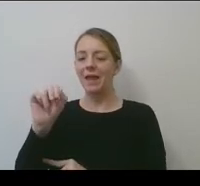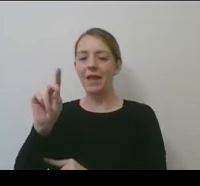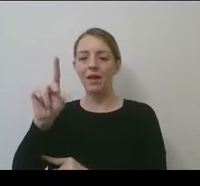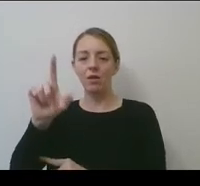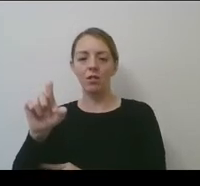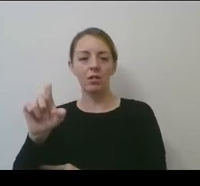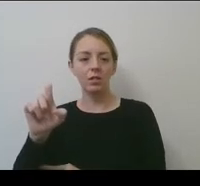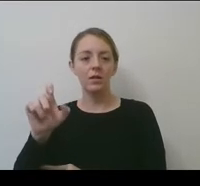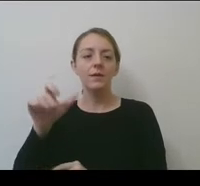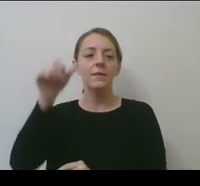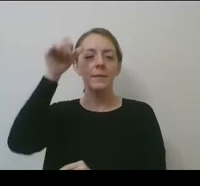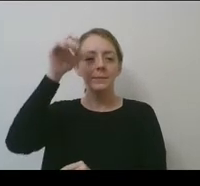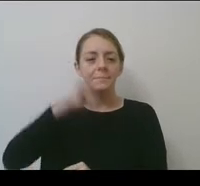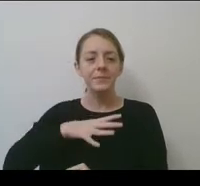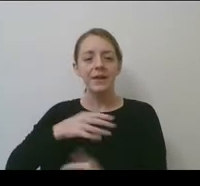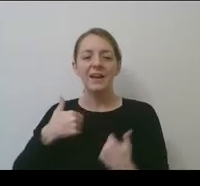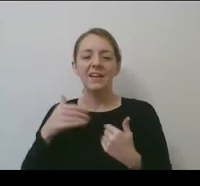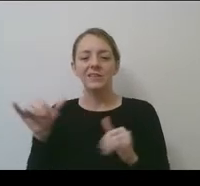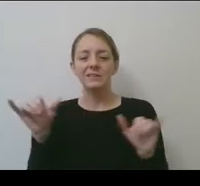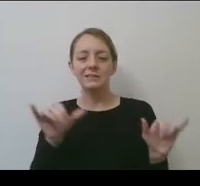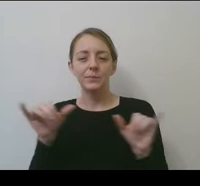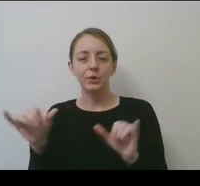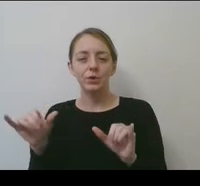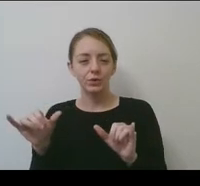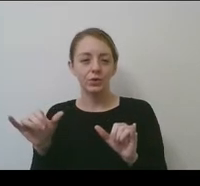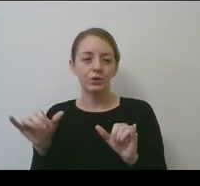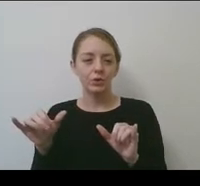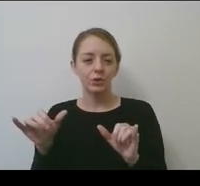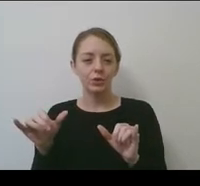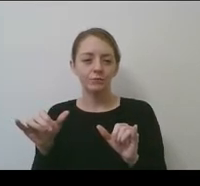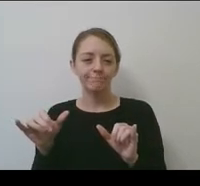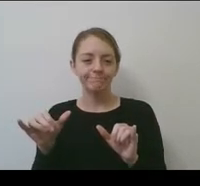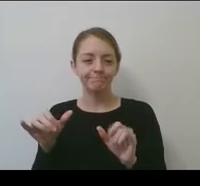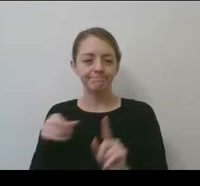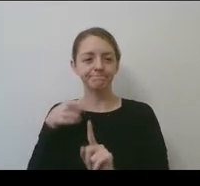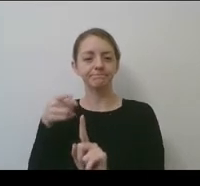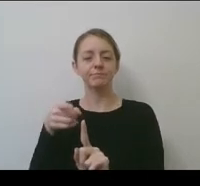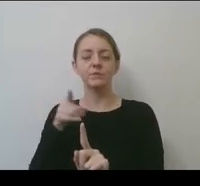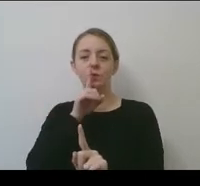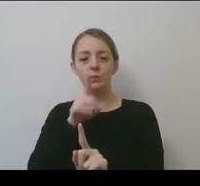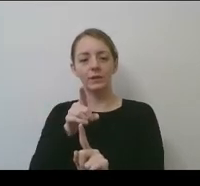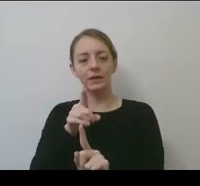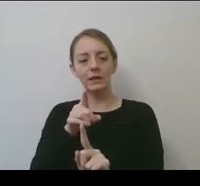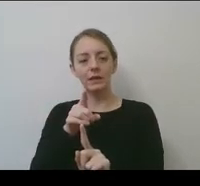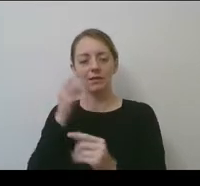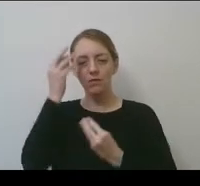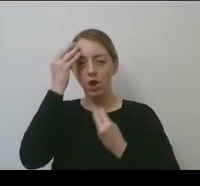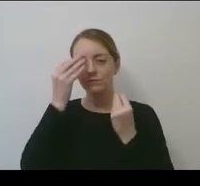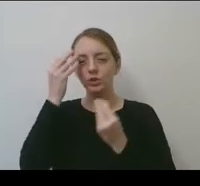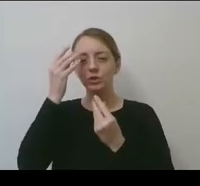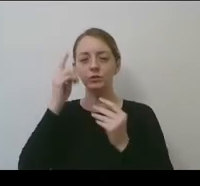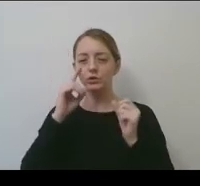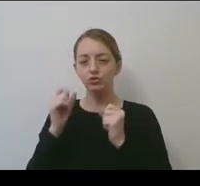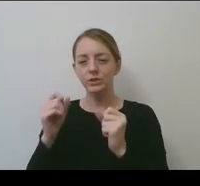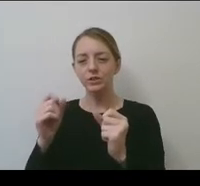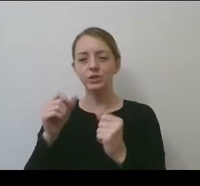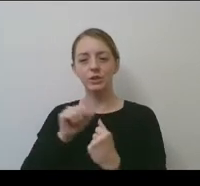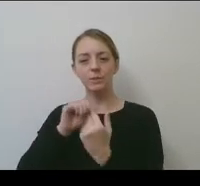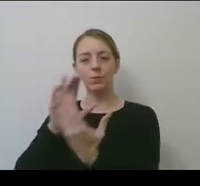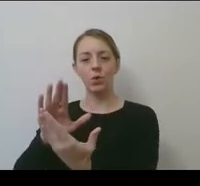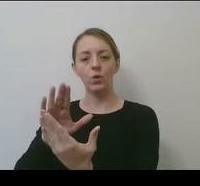address scheme. Um, so it was, it's a very thoughtful strategic approach where the, um, the